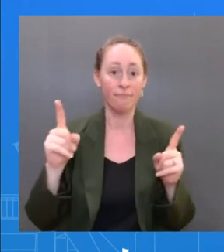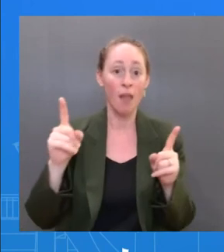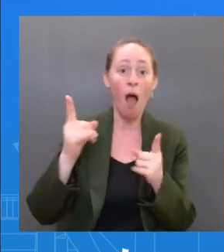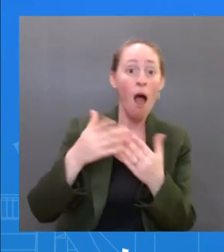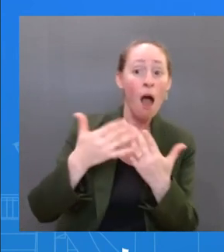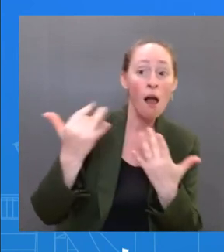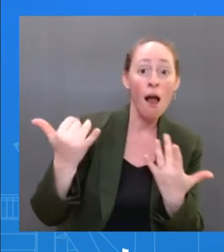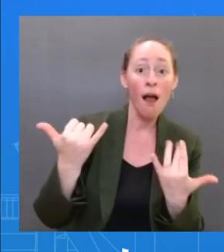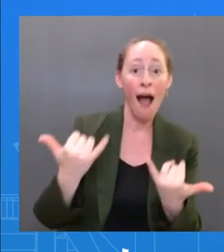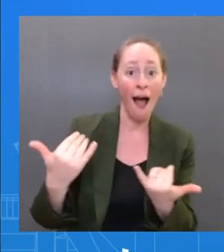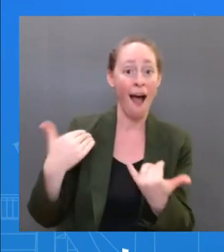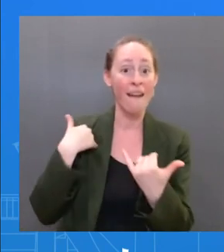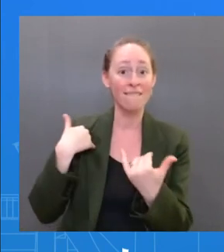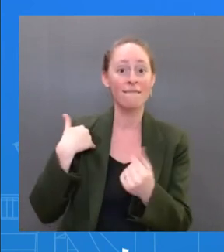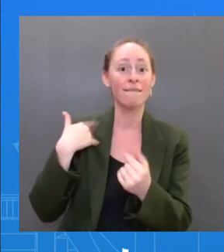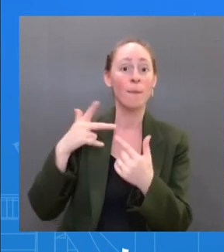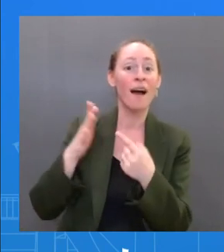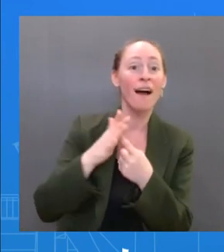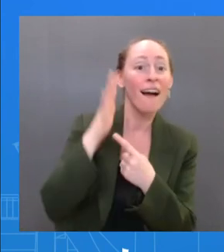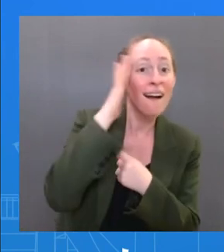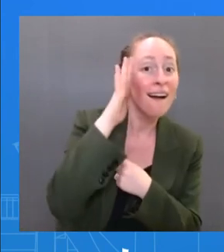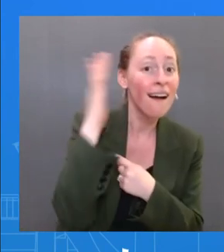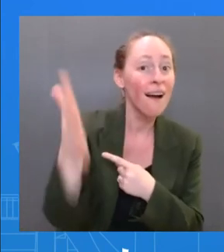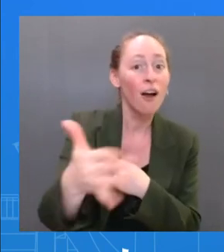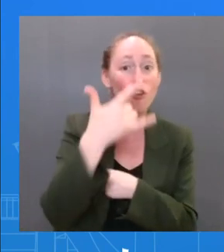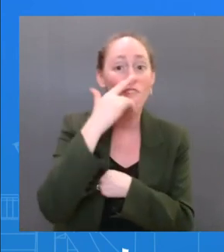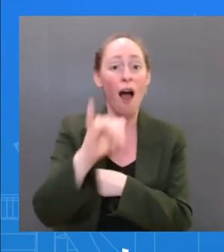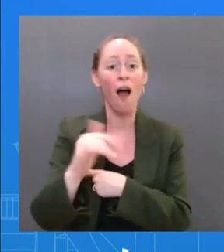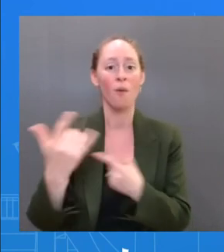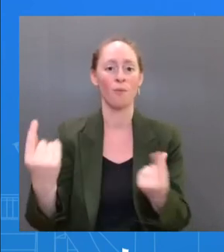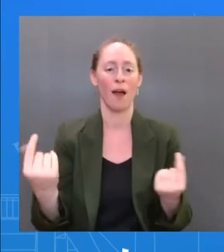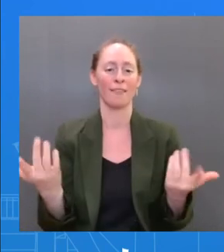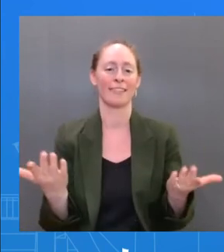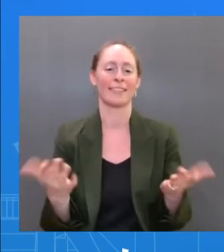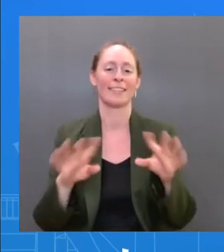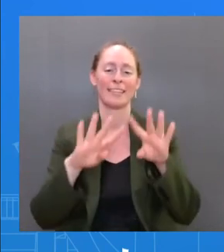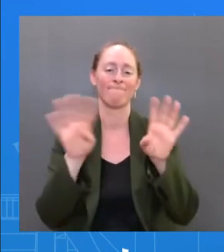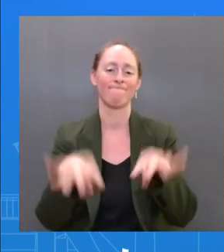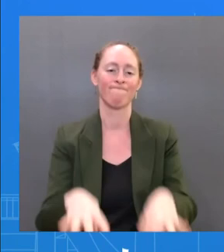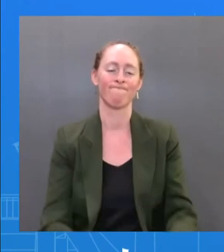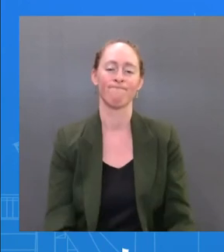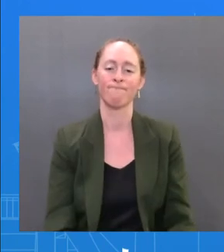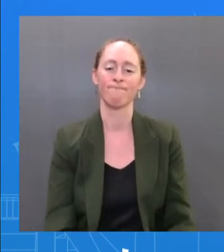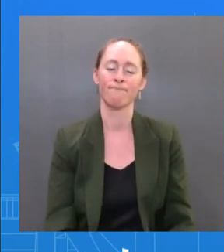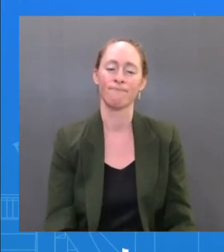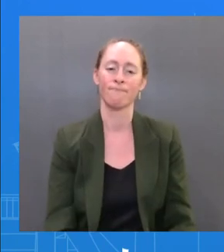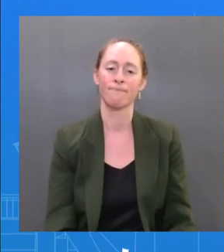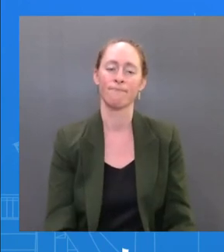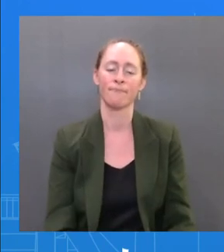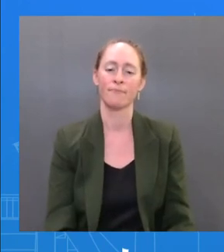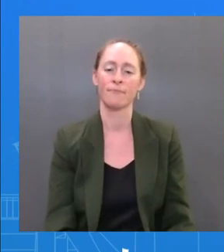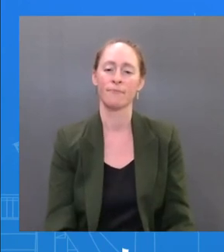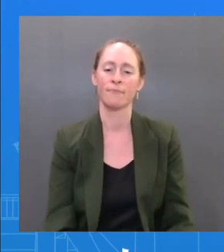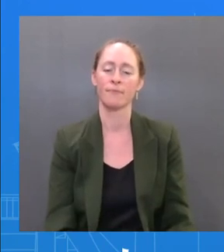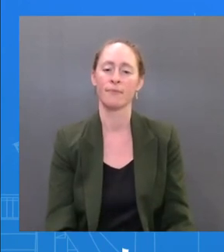not have a lot of protection against infection from BA5. We don't know if the President has had BA5. Again, he's going to get sequencing.